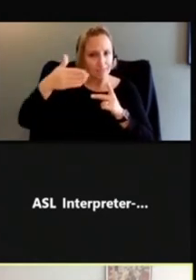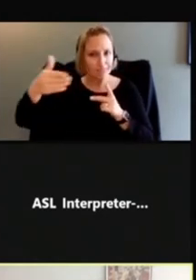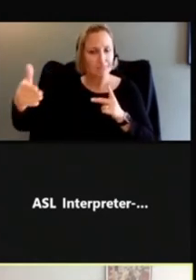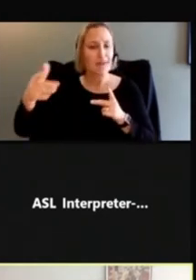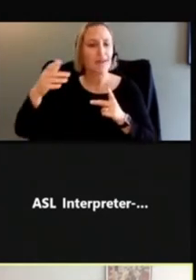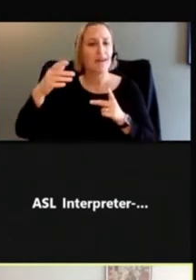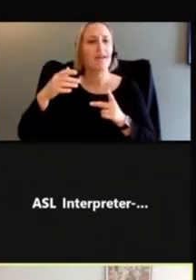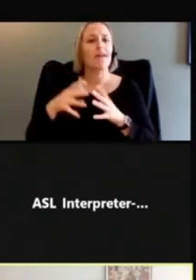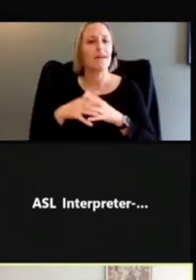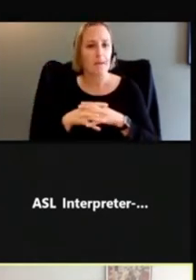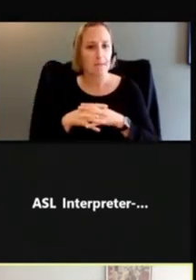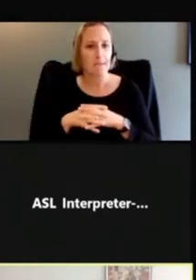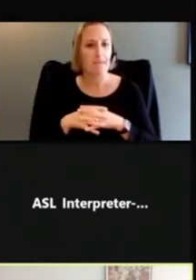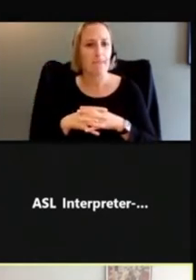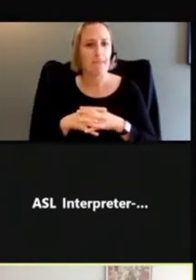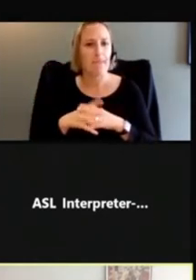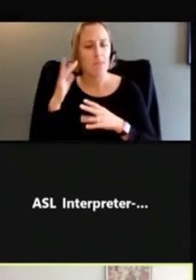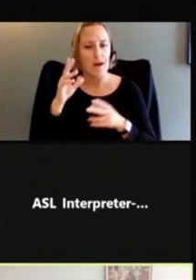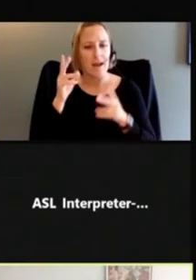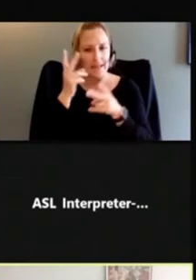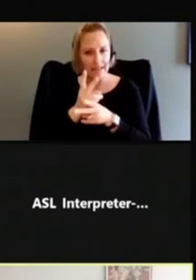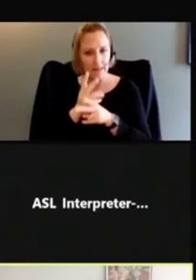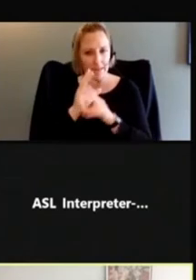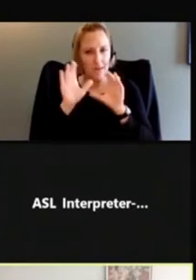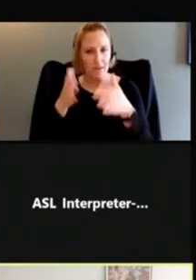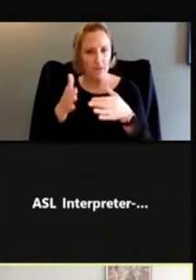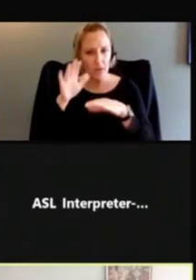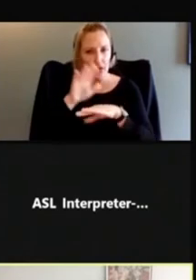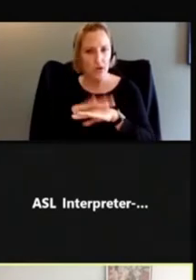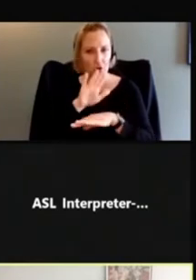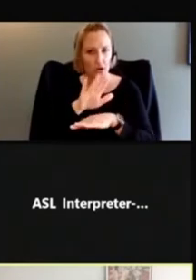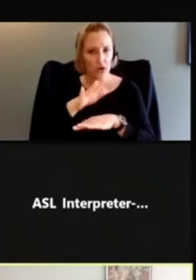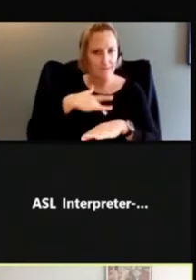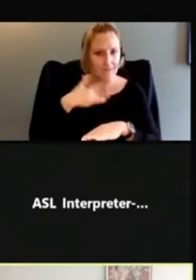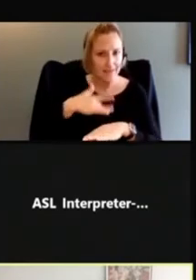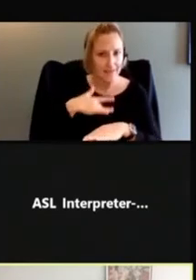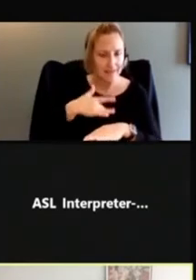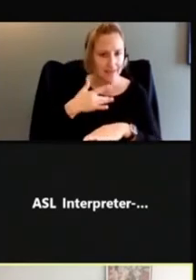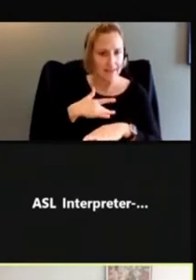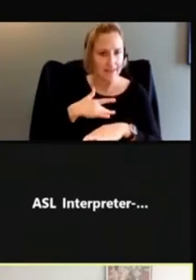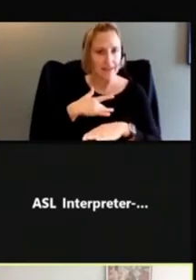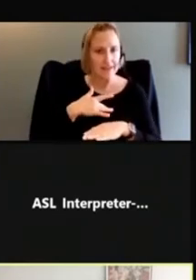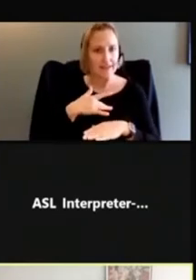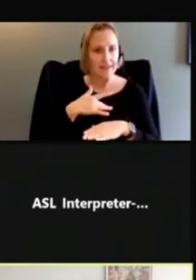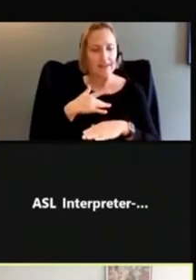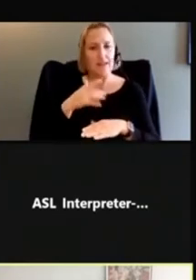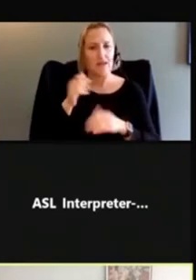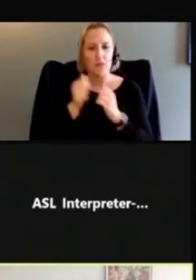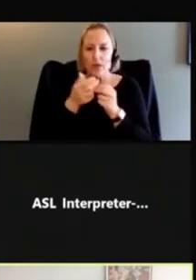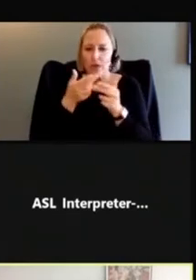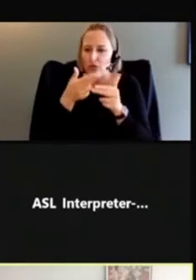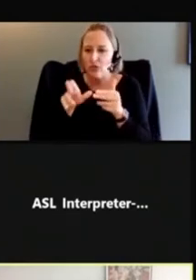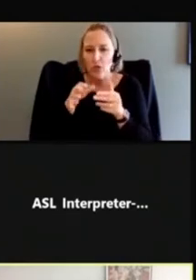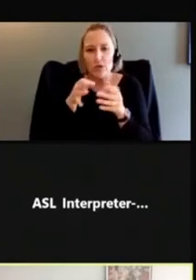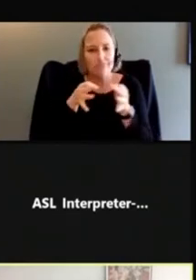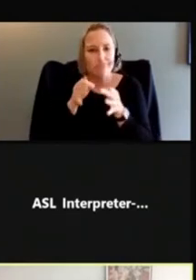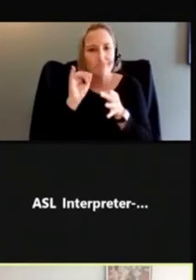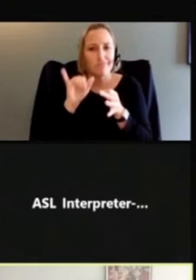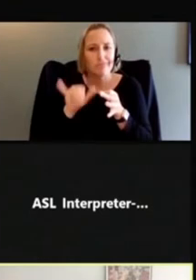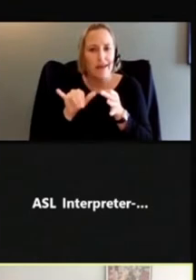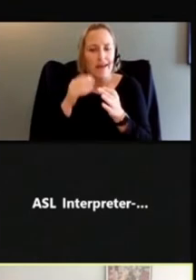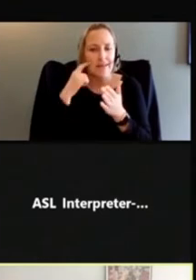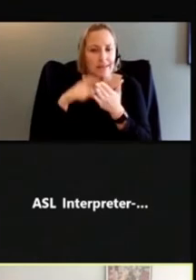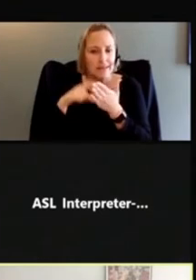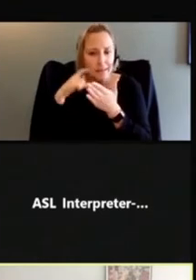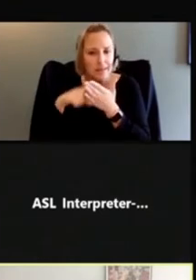symptoms there, to really keep the focus on what she's feeling, and the short description of the symptoms. Again, keeping those